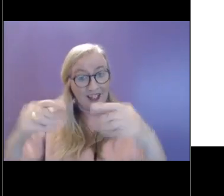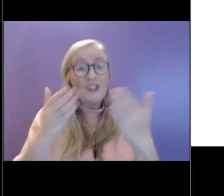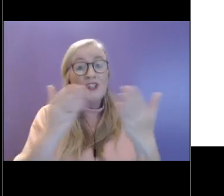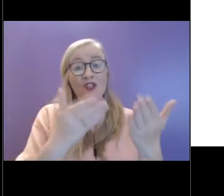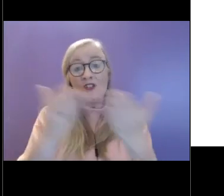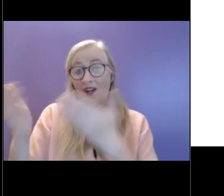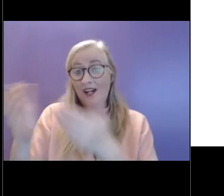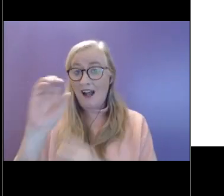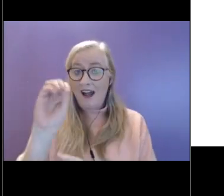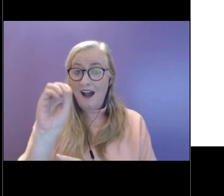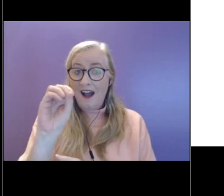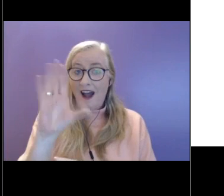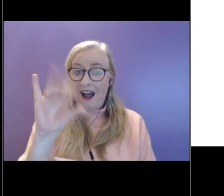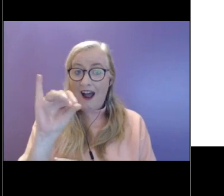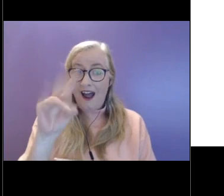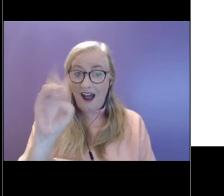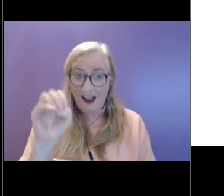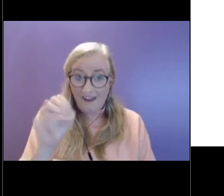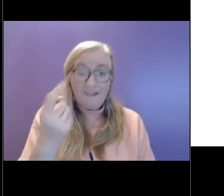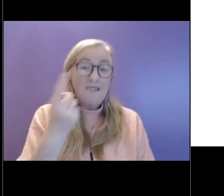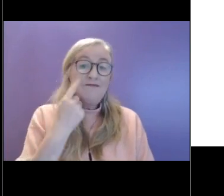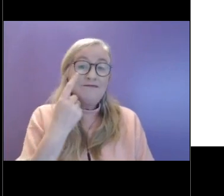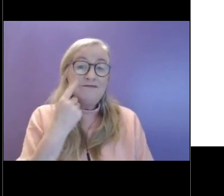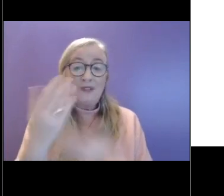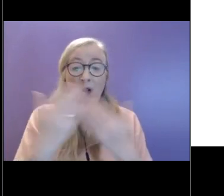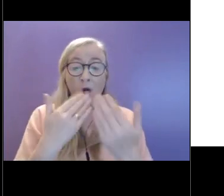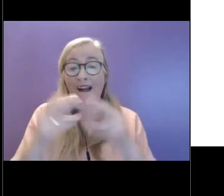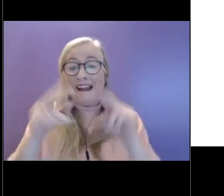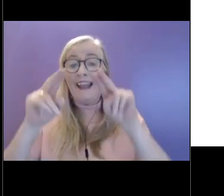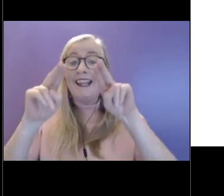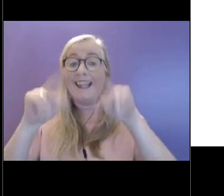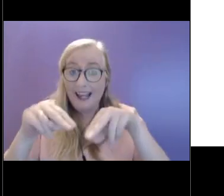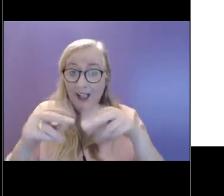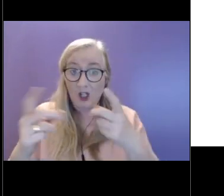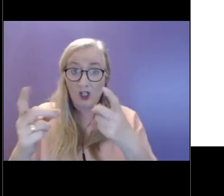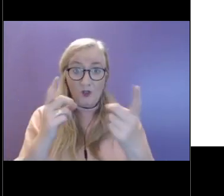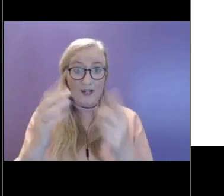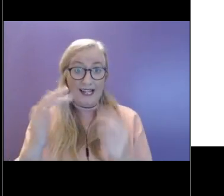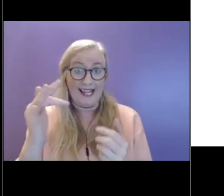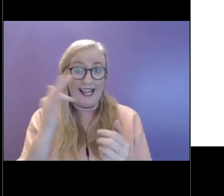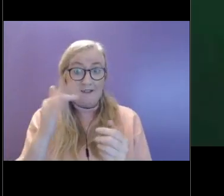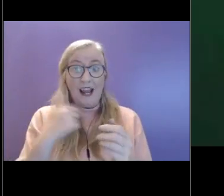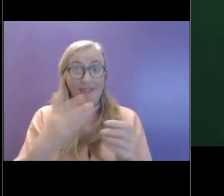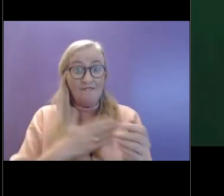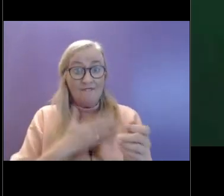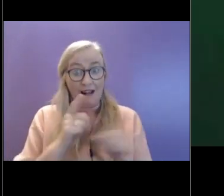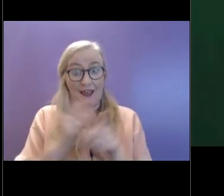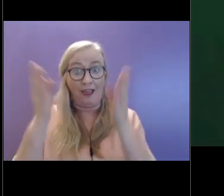Olav to kind of look at maybe some of the things we might be able to do if we find ourselves heading down this fall.